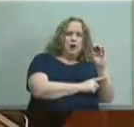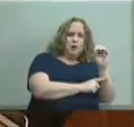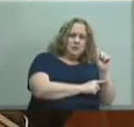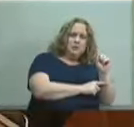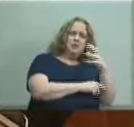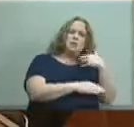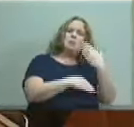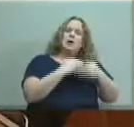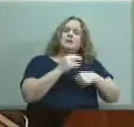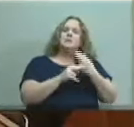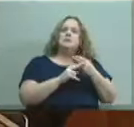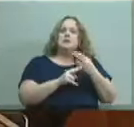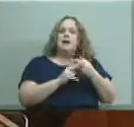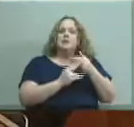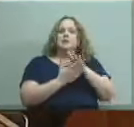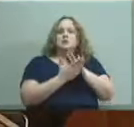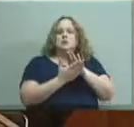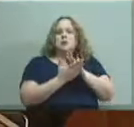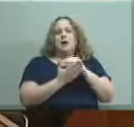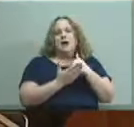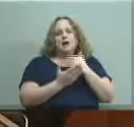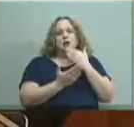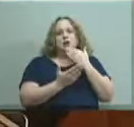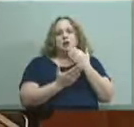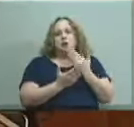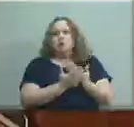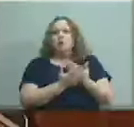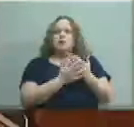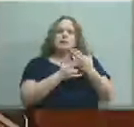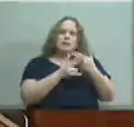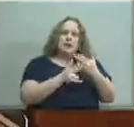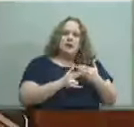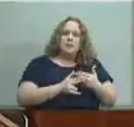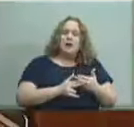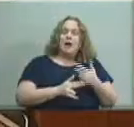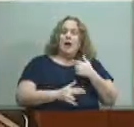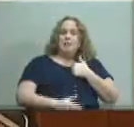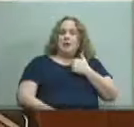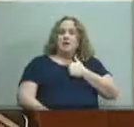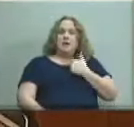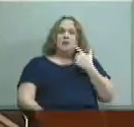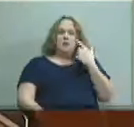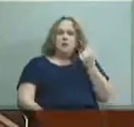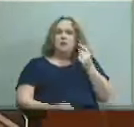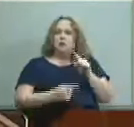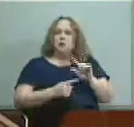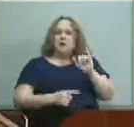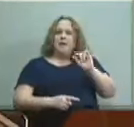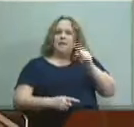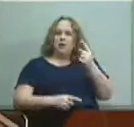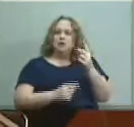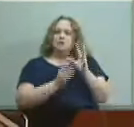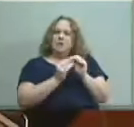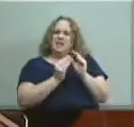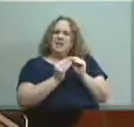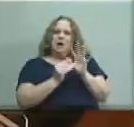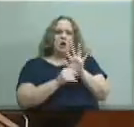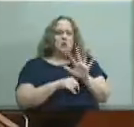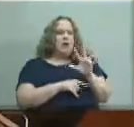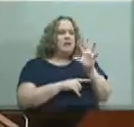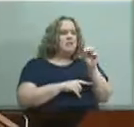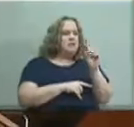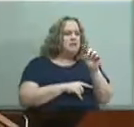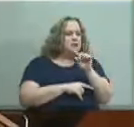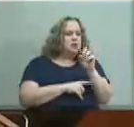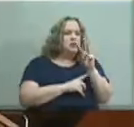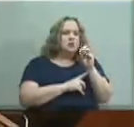name the school began with lots of good nominations I was at that first meeting there were 50 or 60 I think it included a